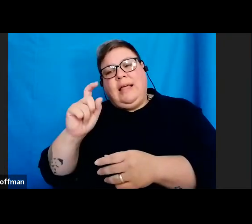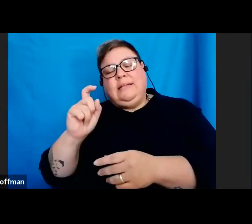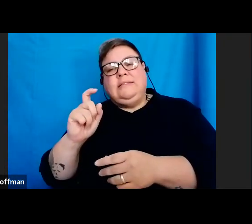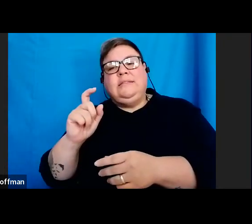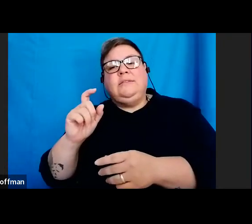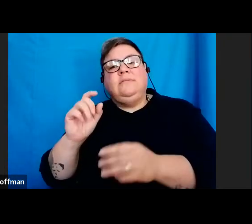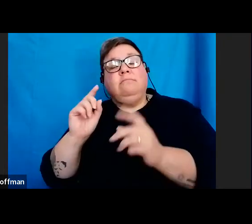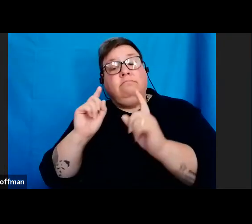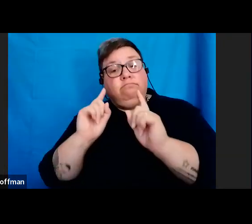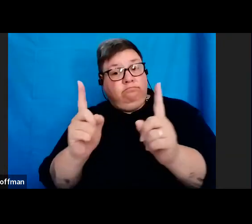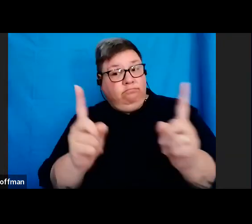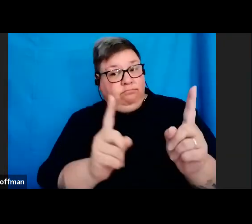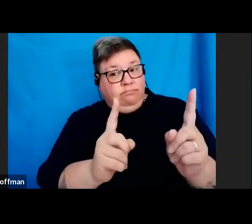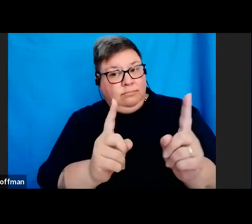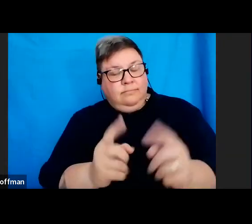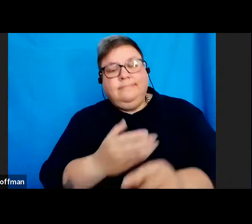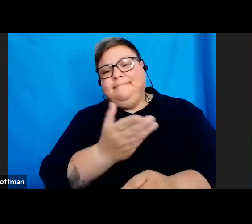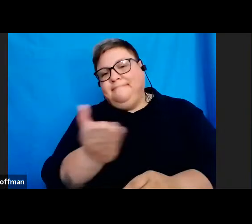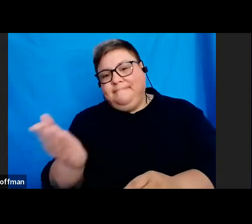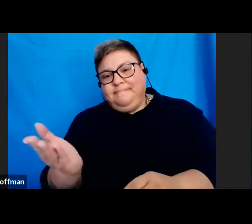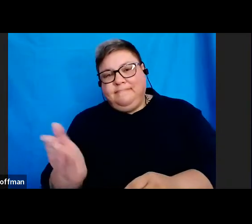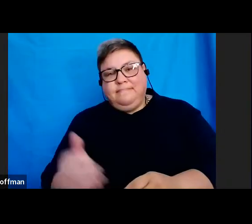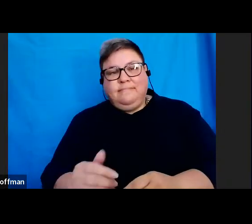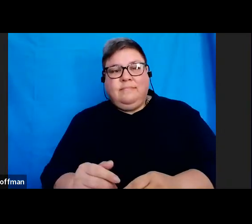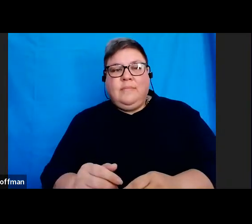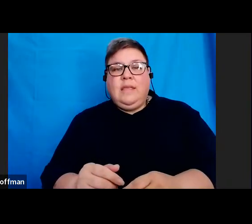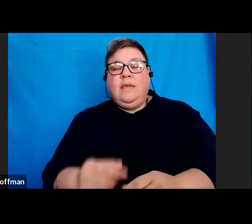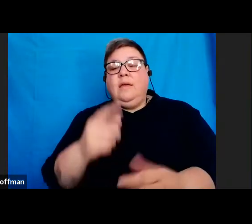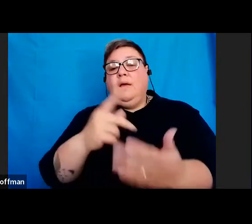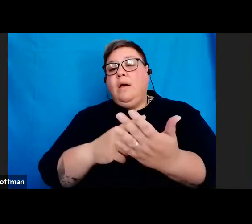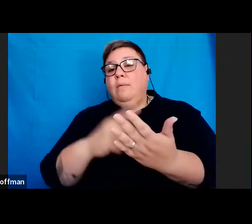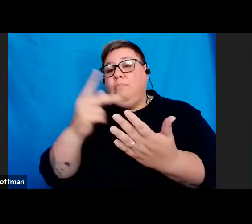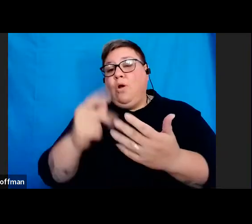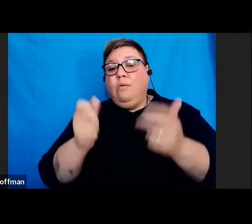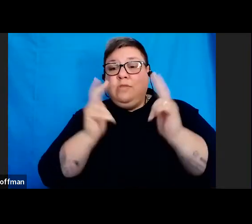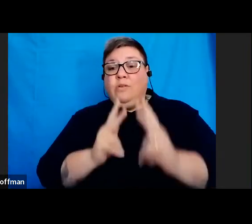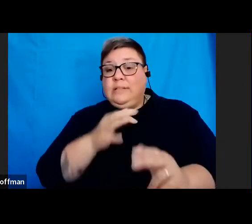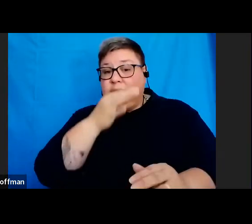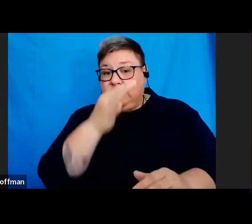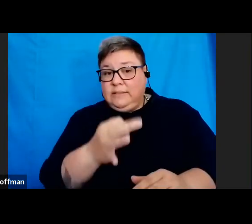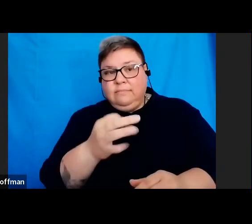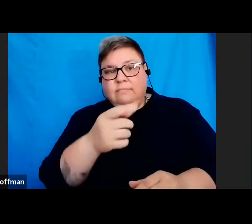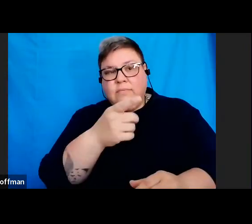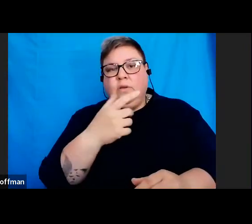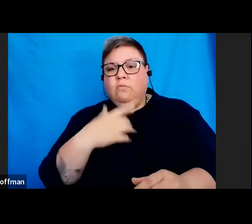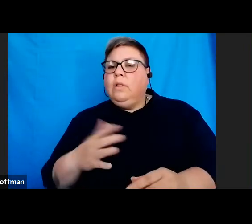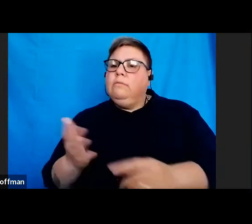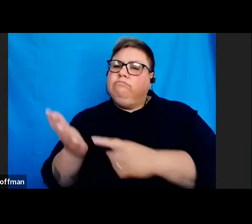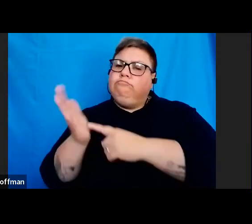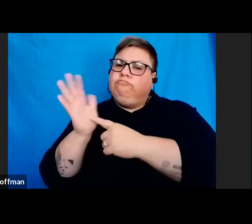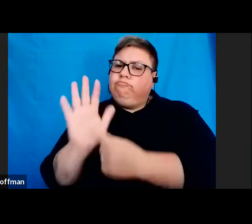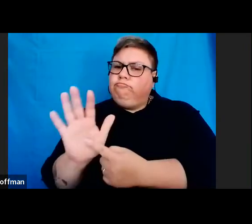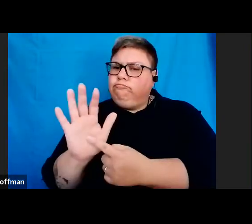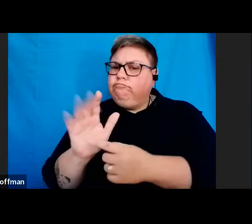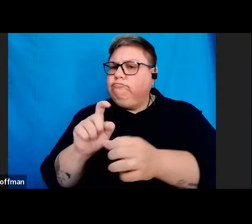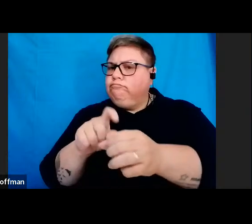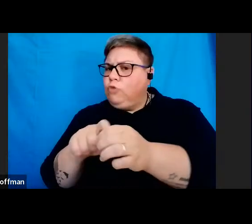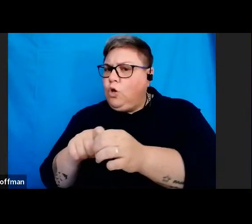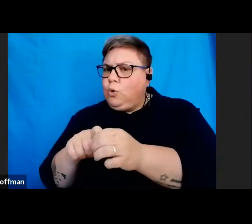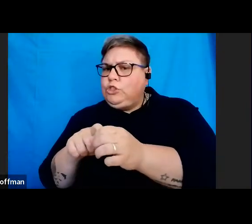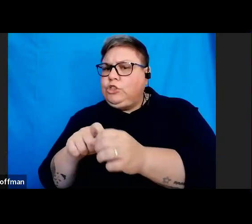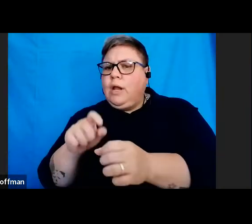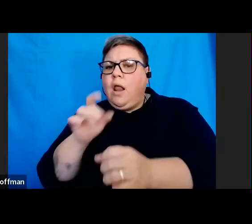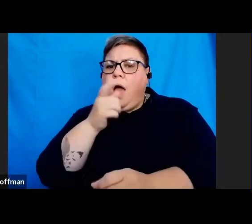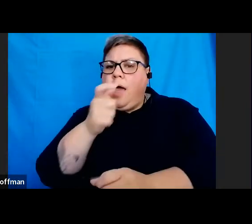Ladies and gentlemen, as the Programme Director indicated, I am here to facilitate the Q&A session,